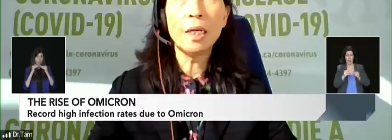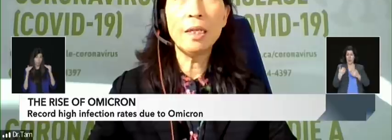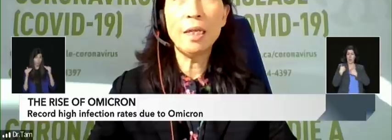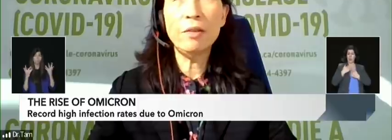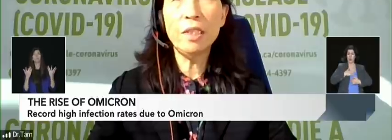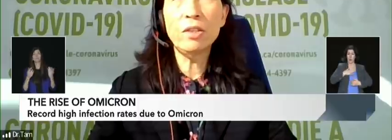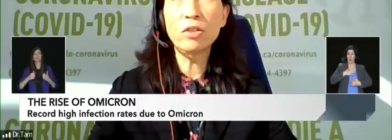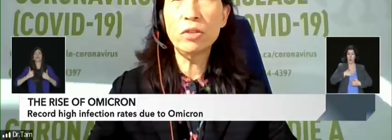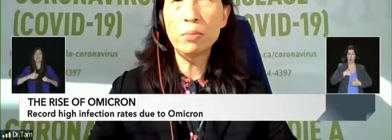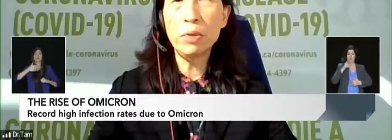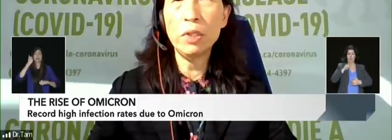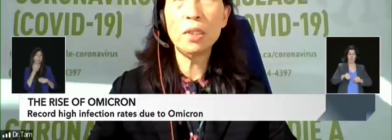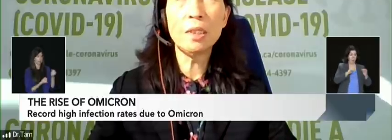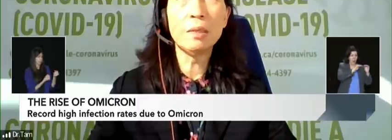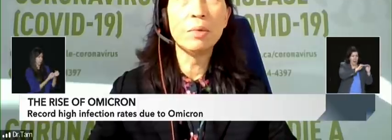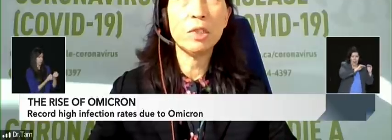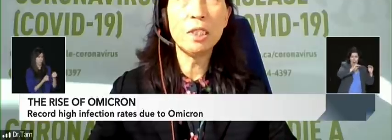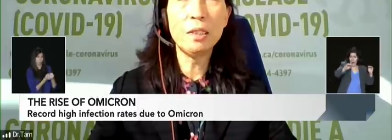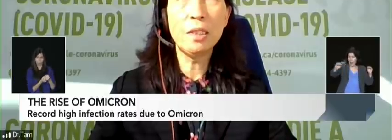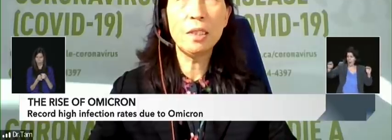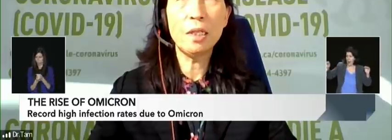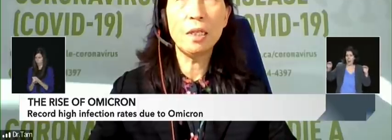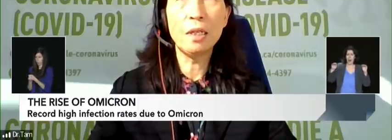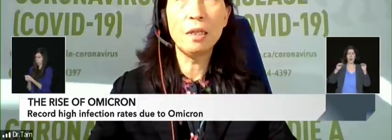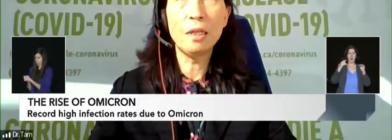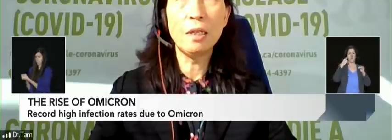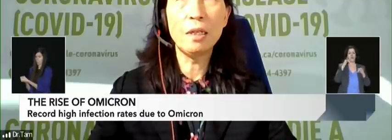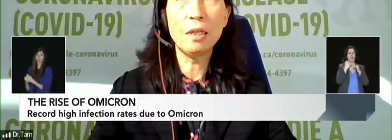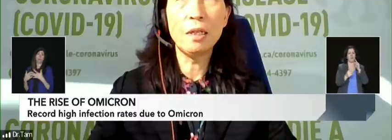So I think having social supports is important.